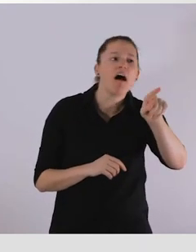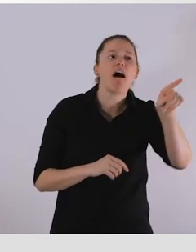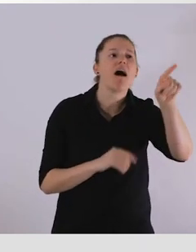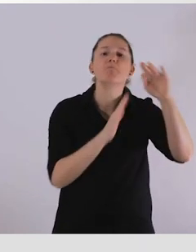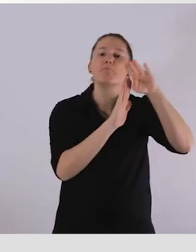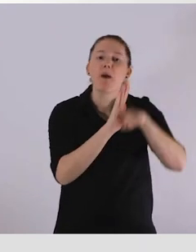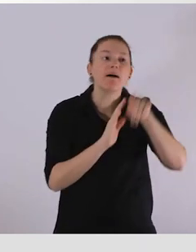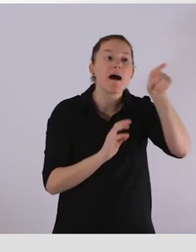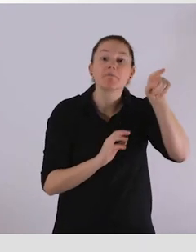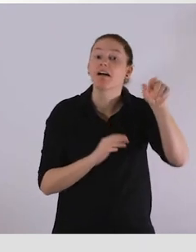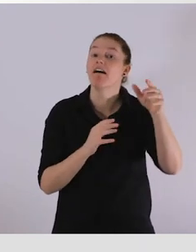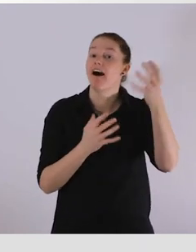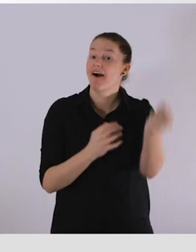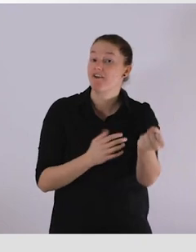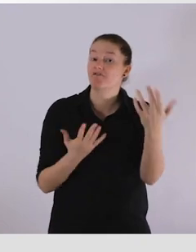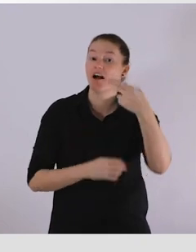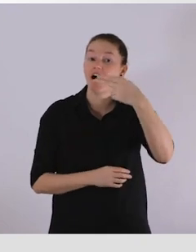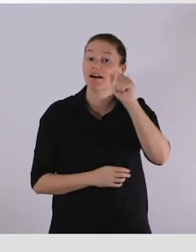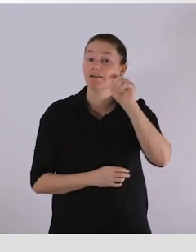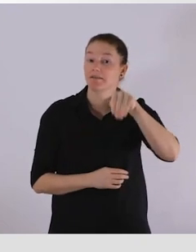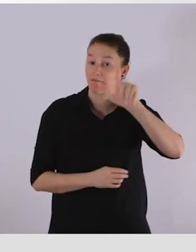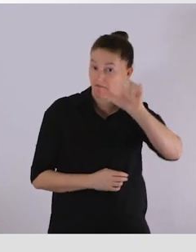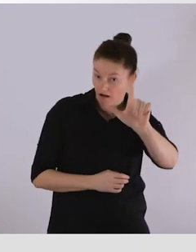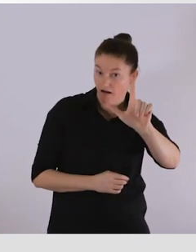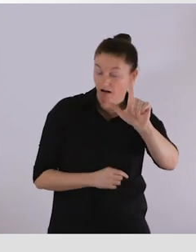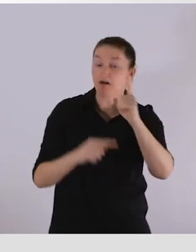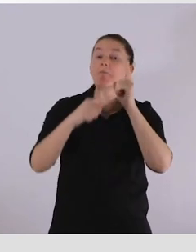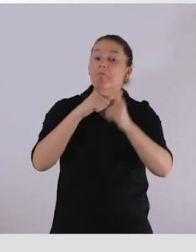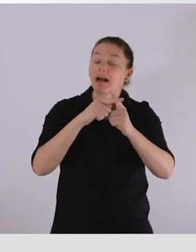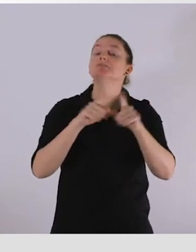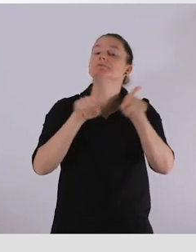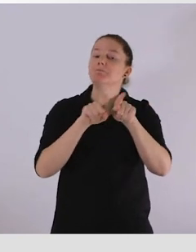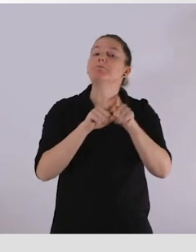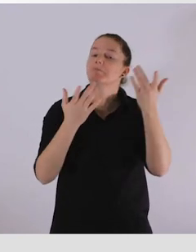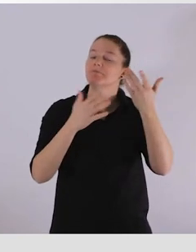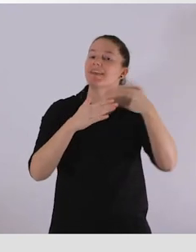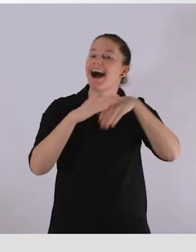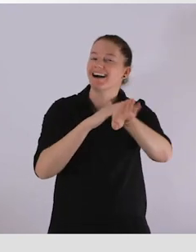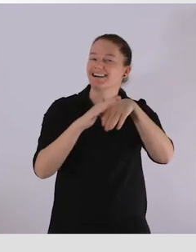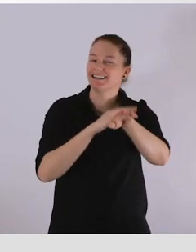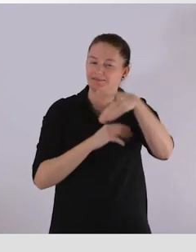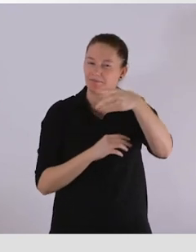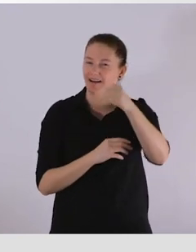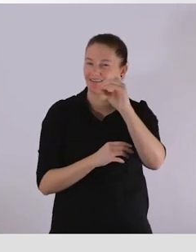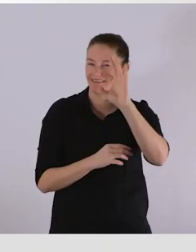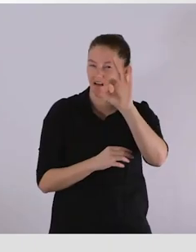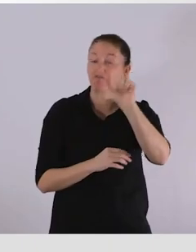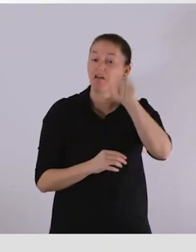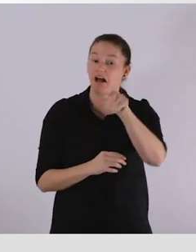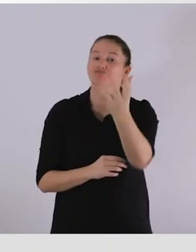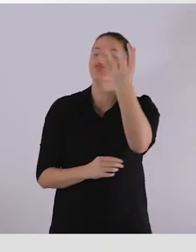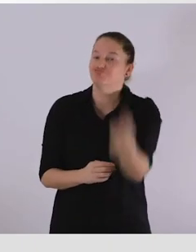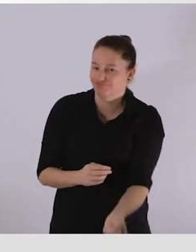as an accessible PDF download. Both can be viewed at the Xero Project Conference website.